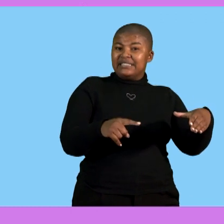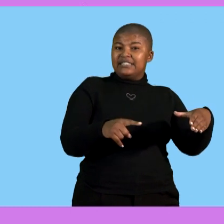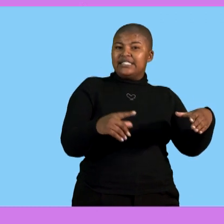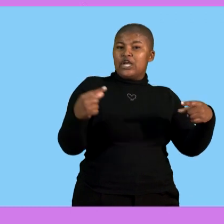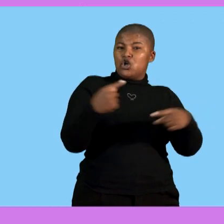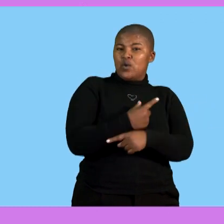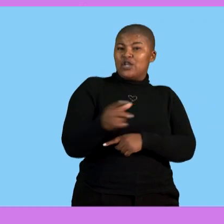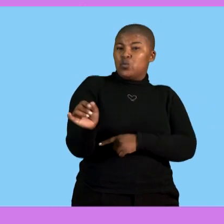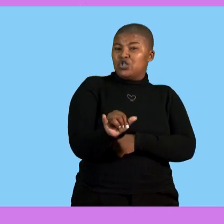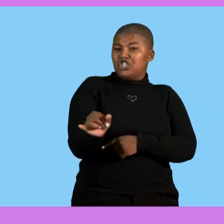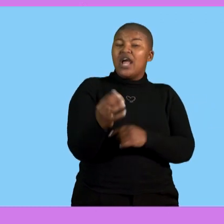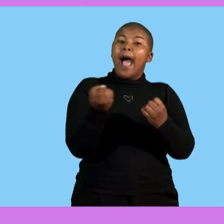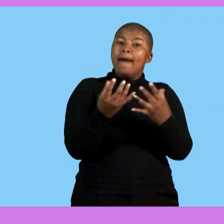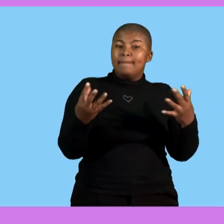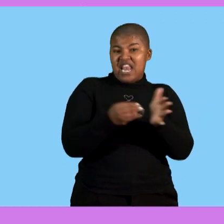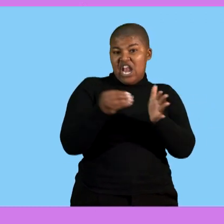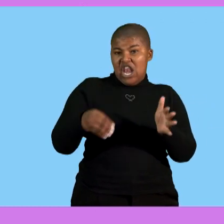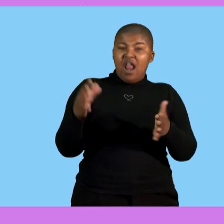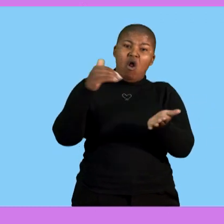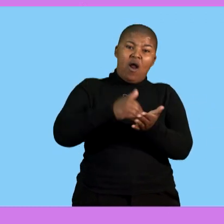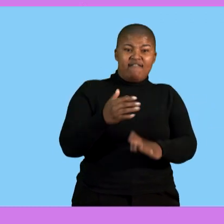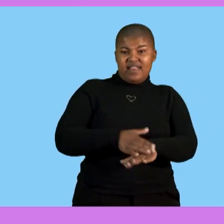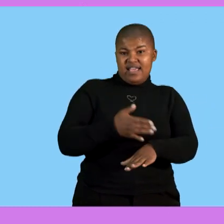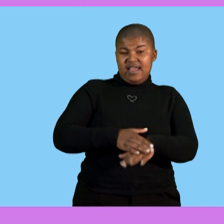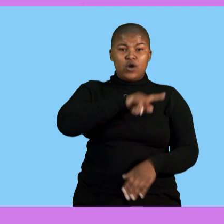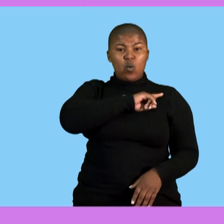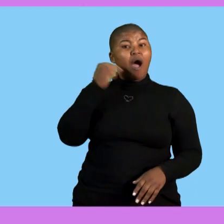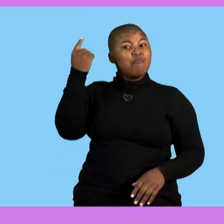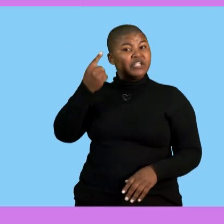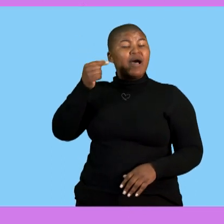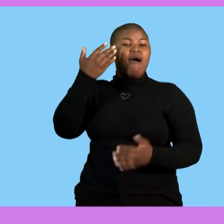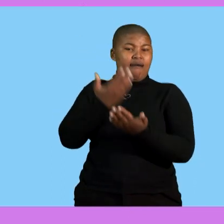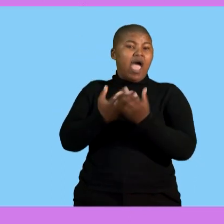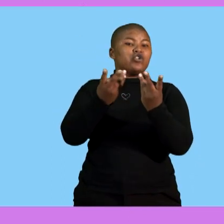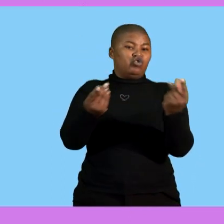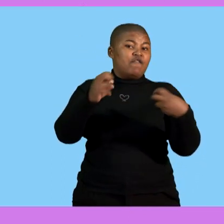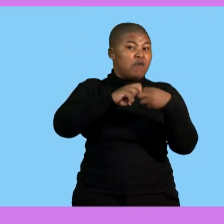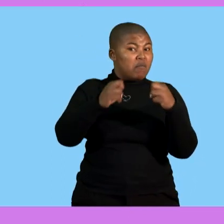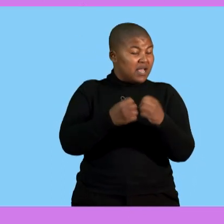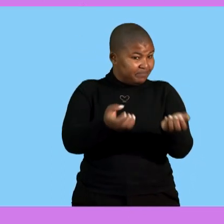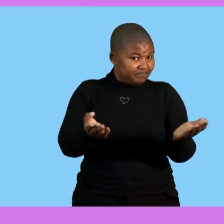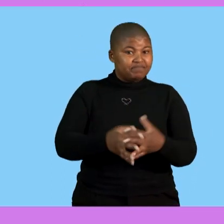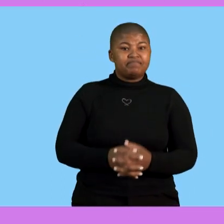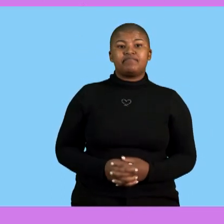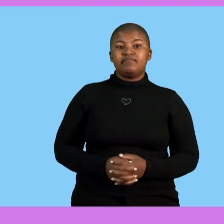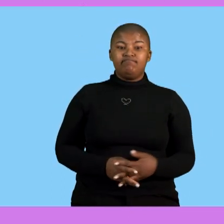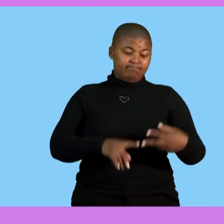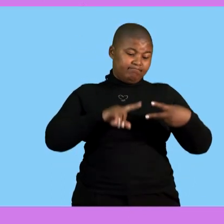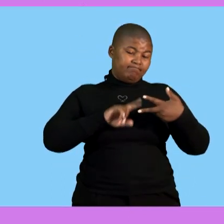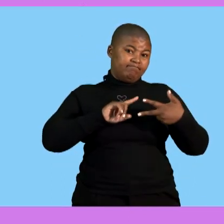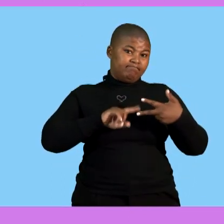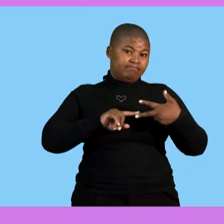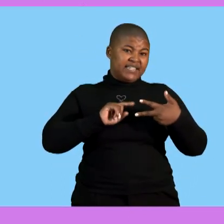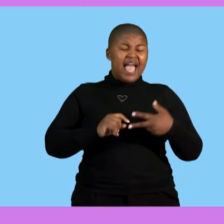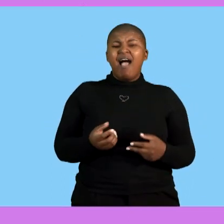which grade whereby the learners arrive late so that he can attend to those learners. And lastly it could